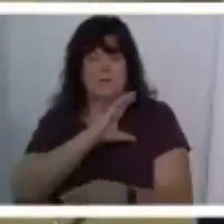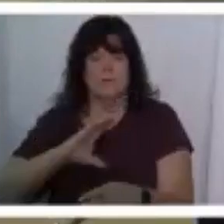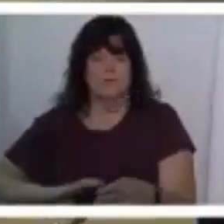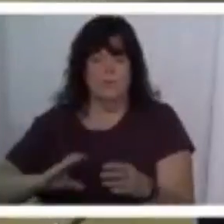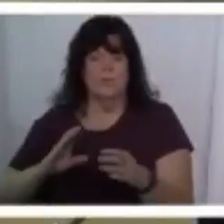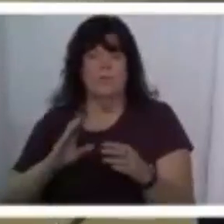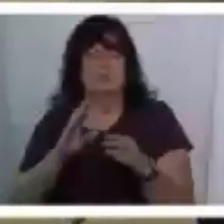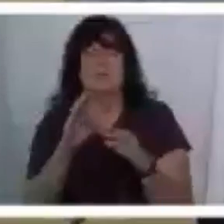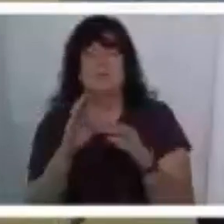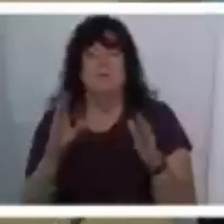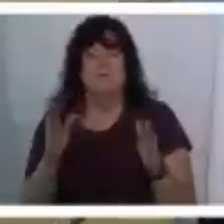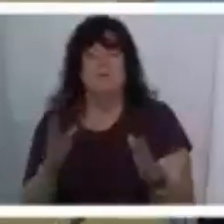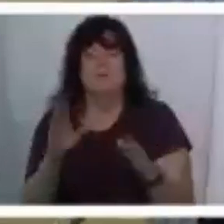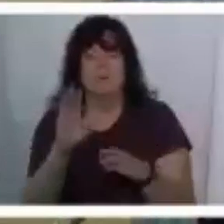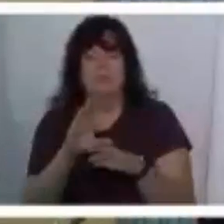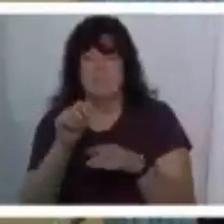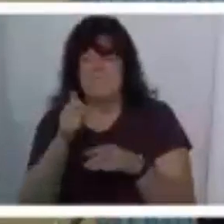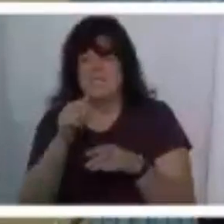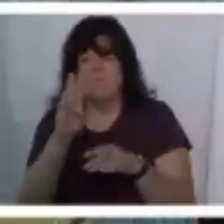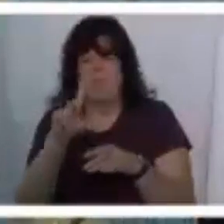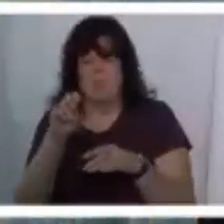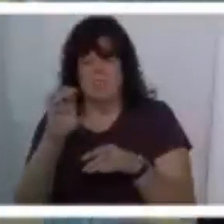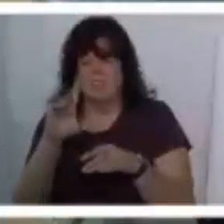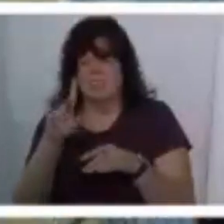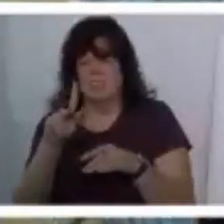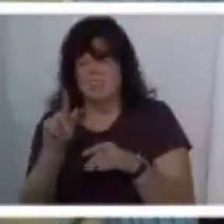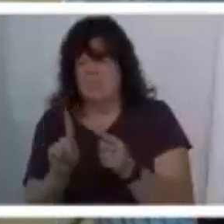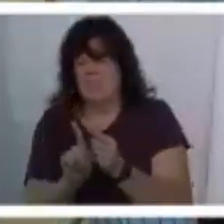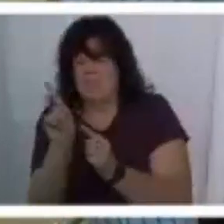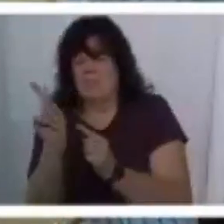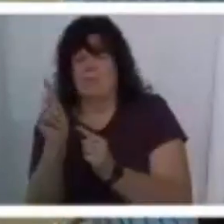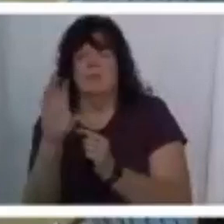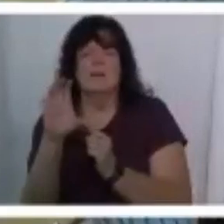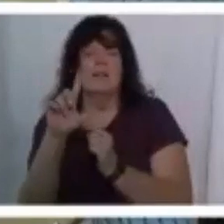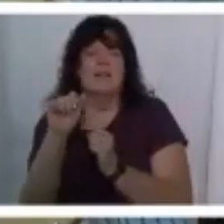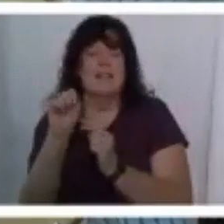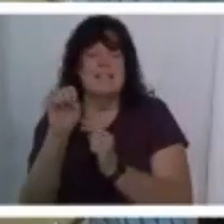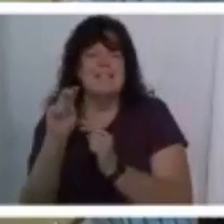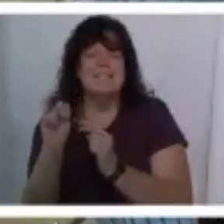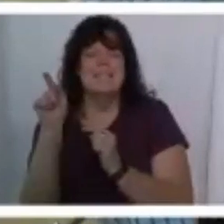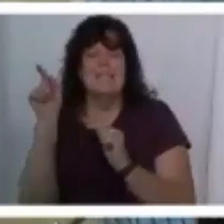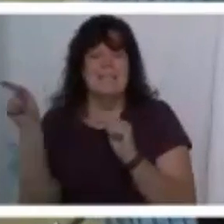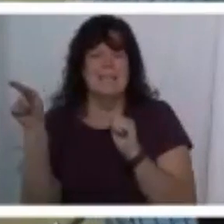blocks up the street on the street other side of class and uh they were